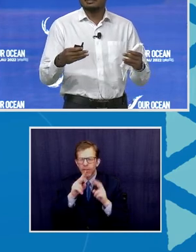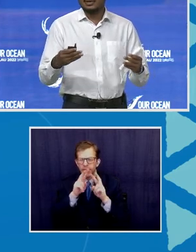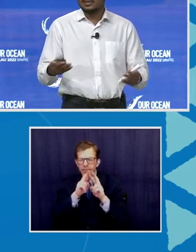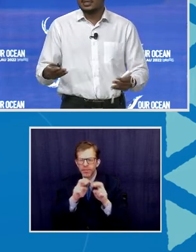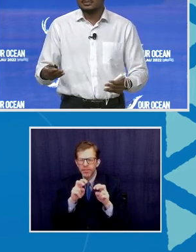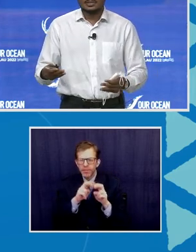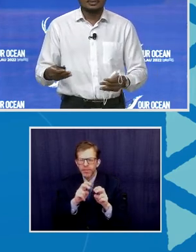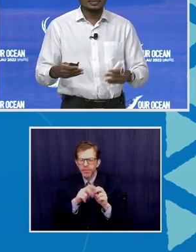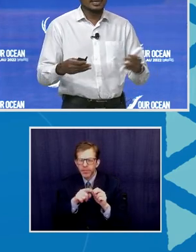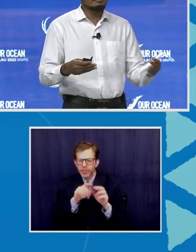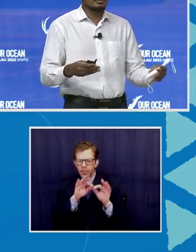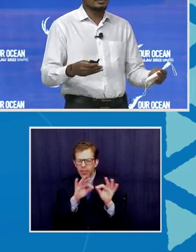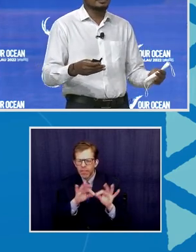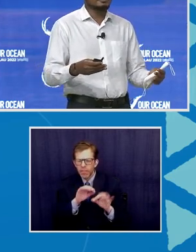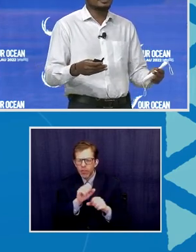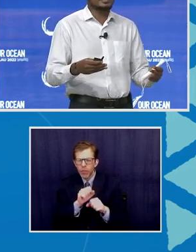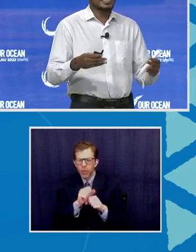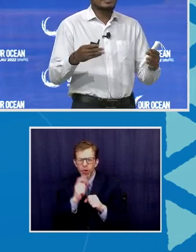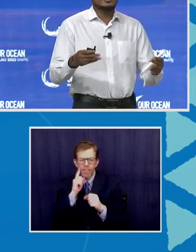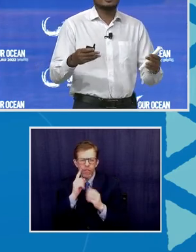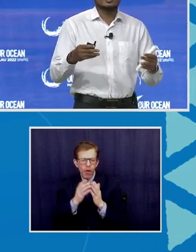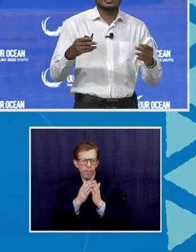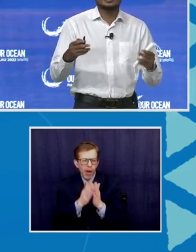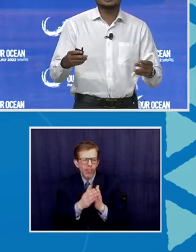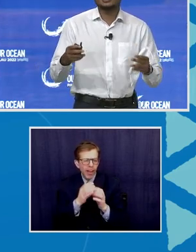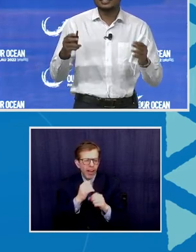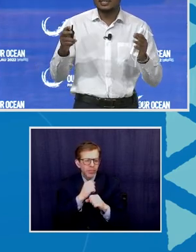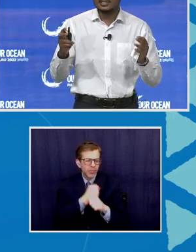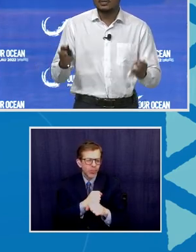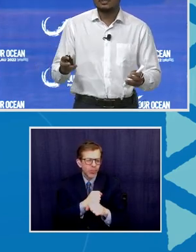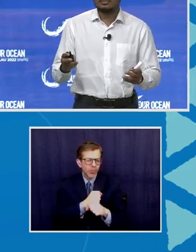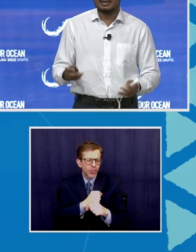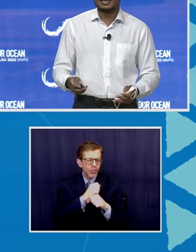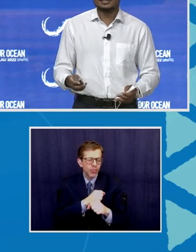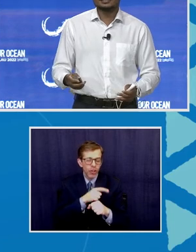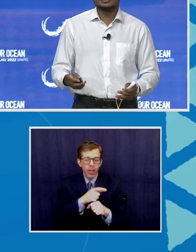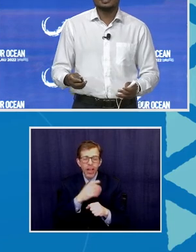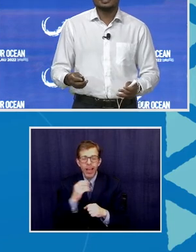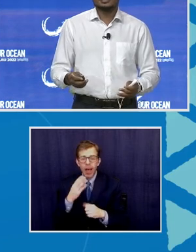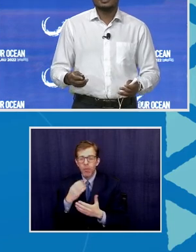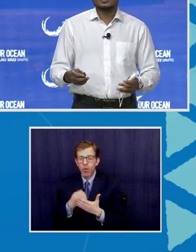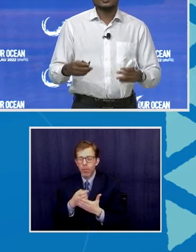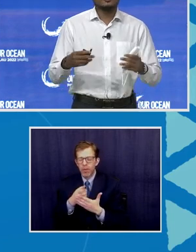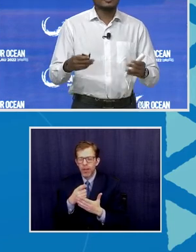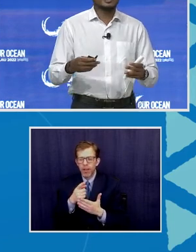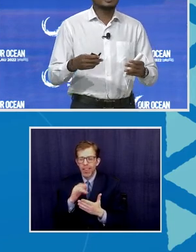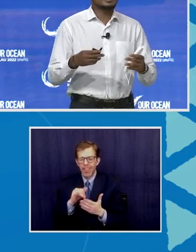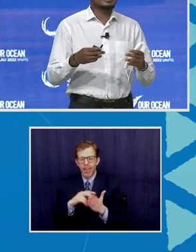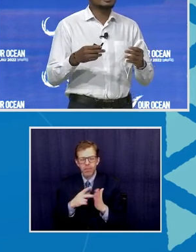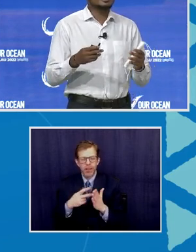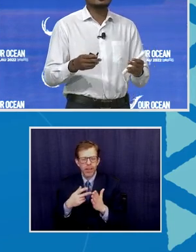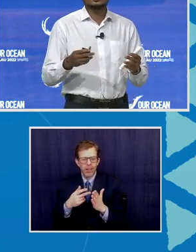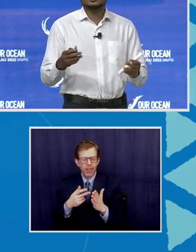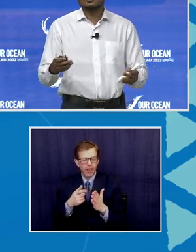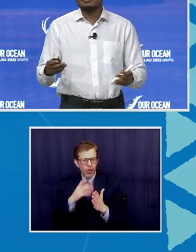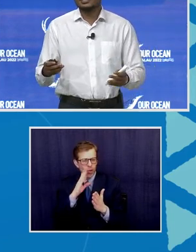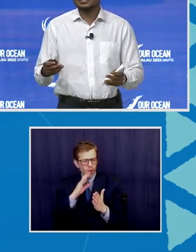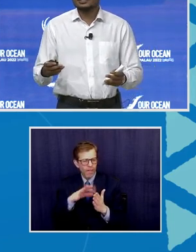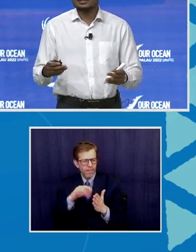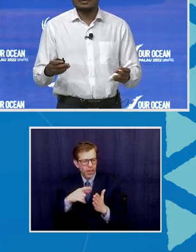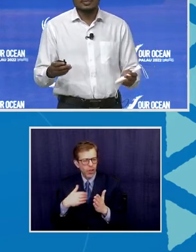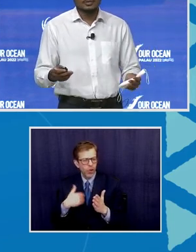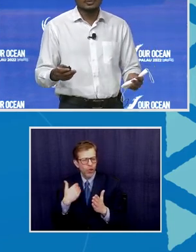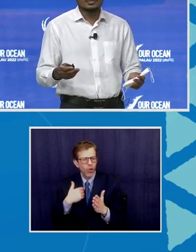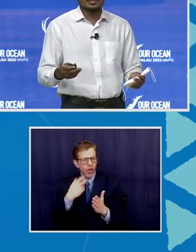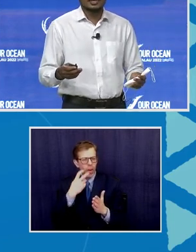that guide maritime security and blue economies, there are essentially youth blind. You will find that there's little to no